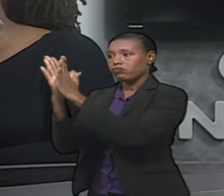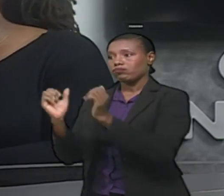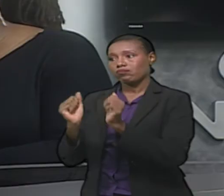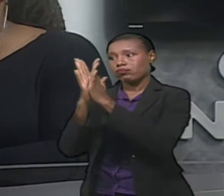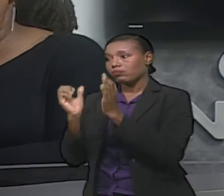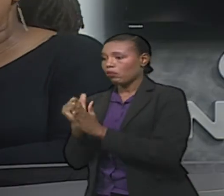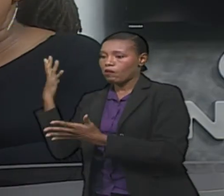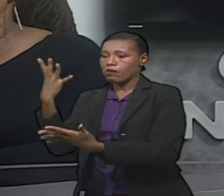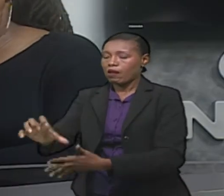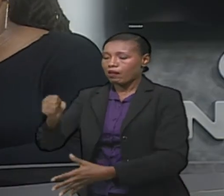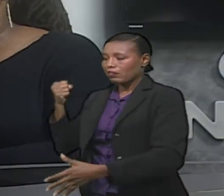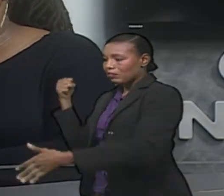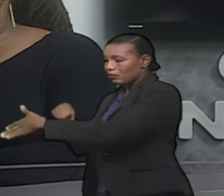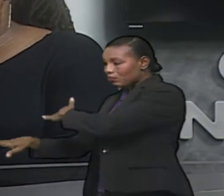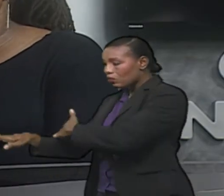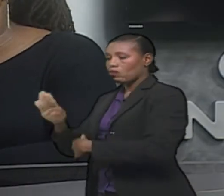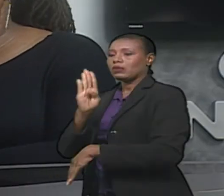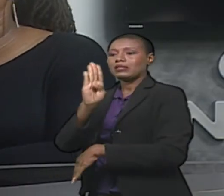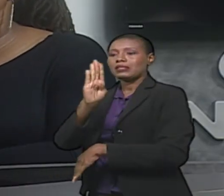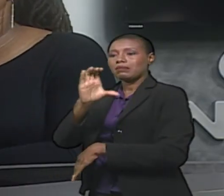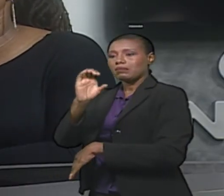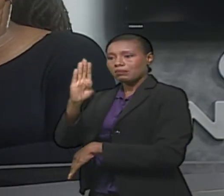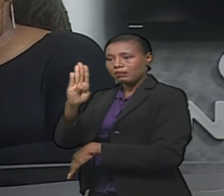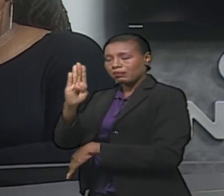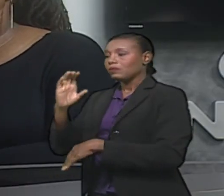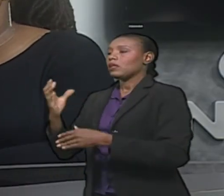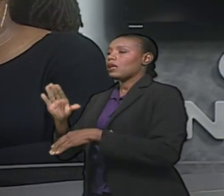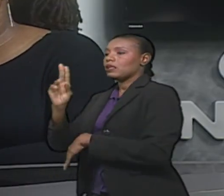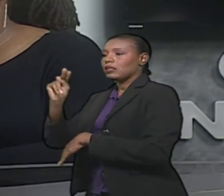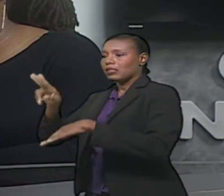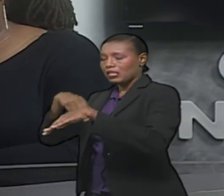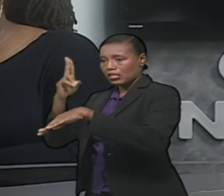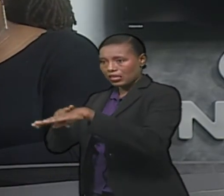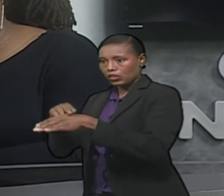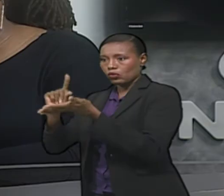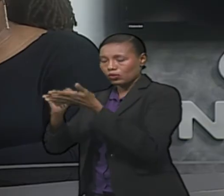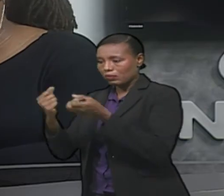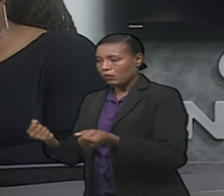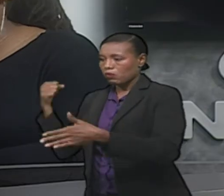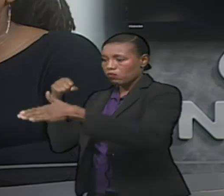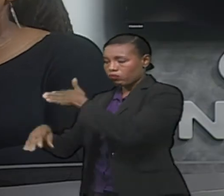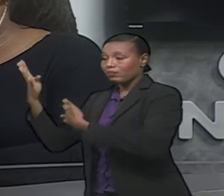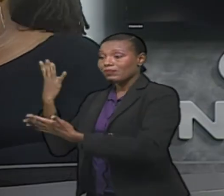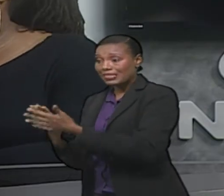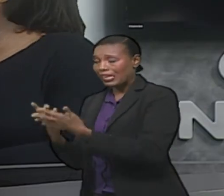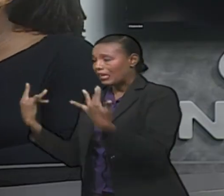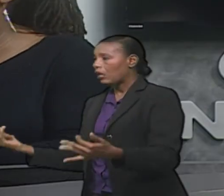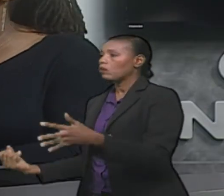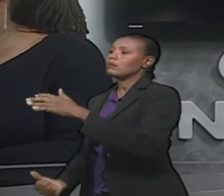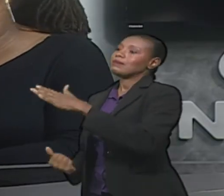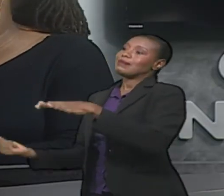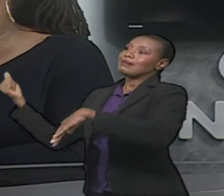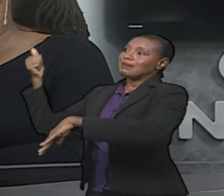were charged, one from CBC, one from The Nation, and that was really kind of the spur for getting us restarted the last time. I'm glad that this time we're